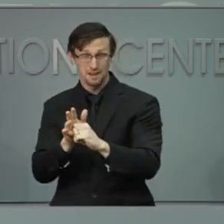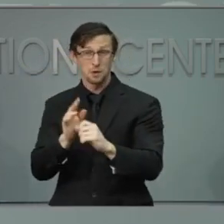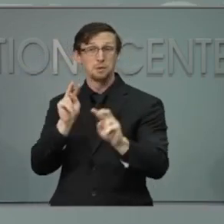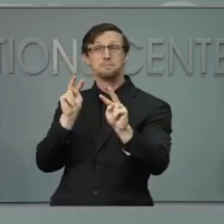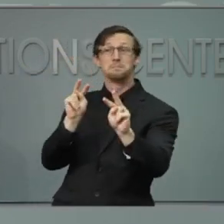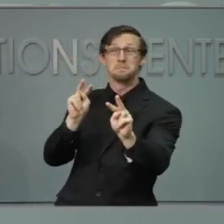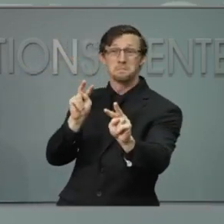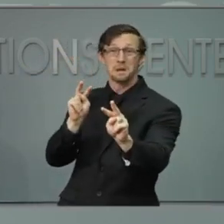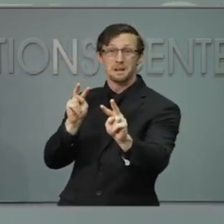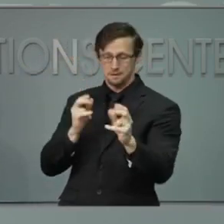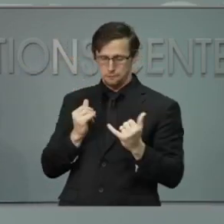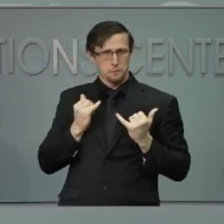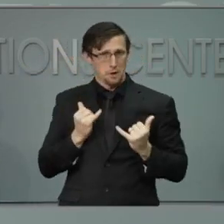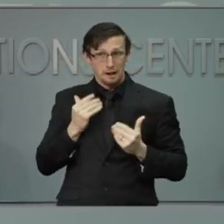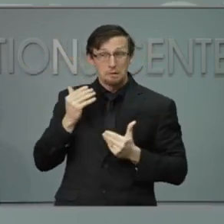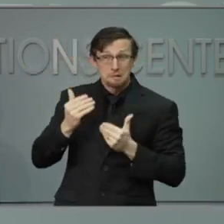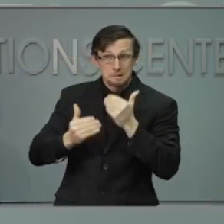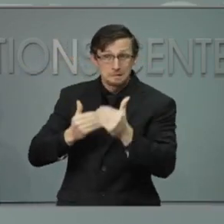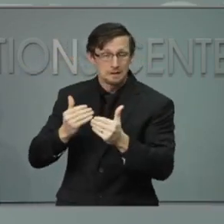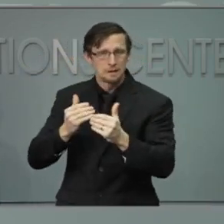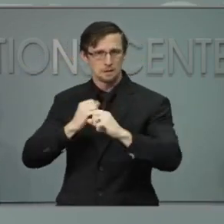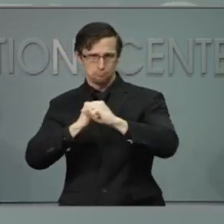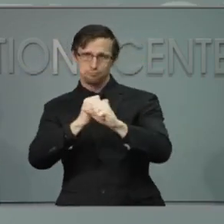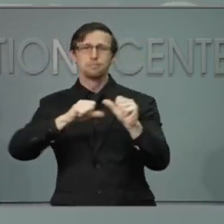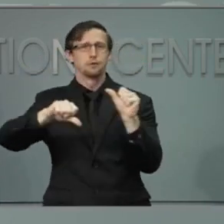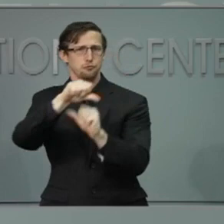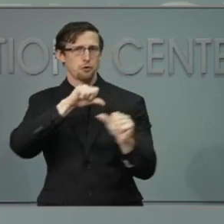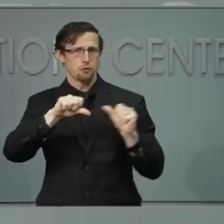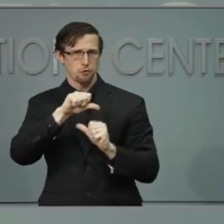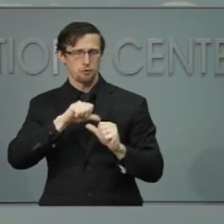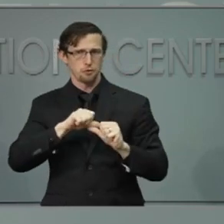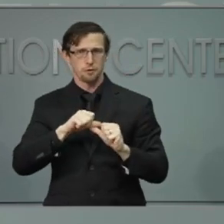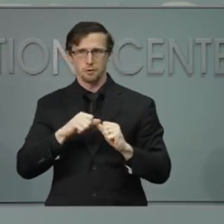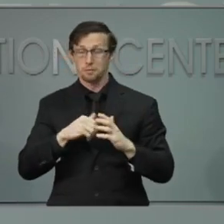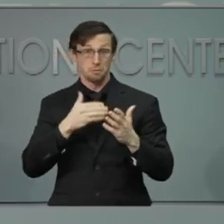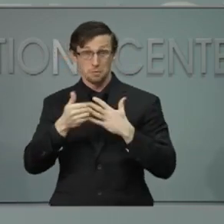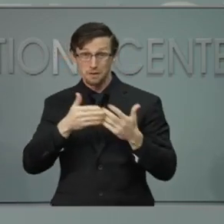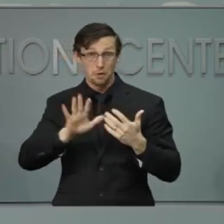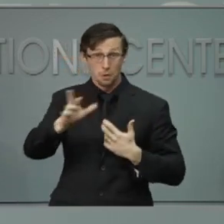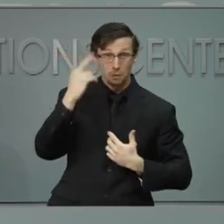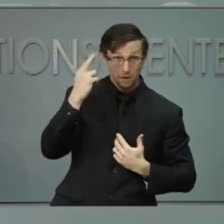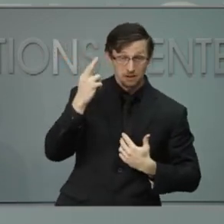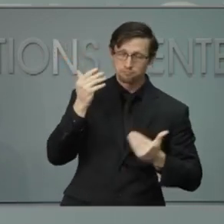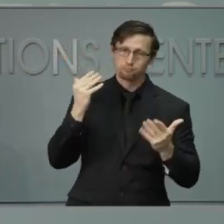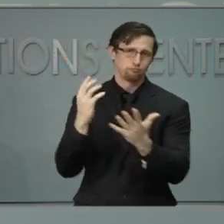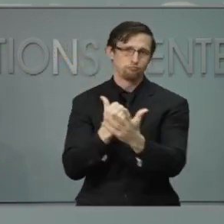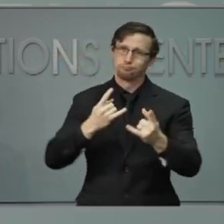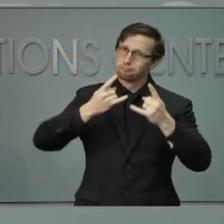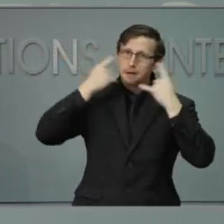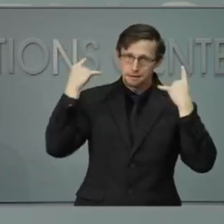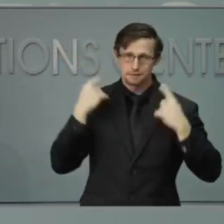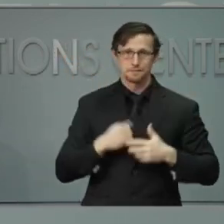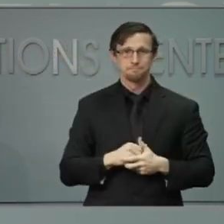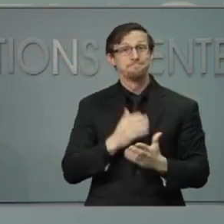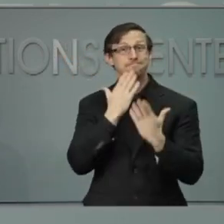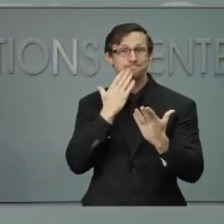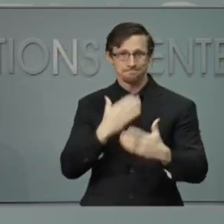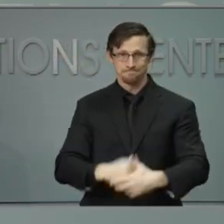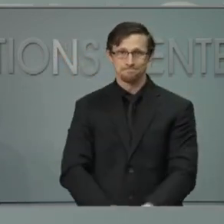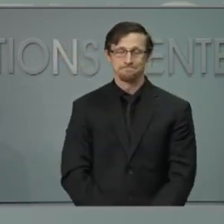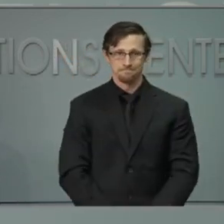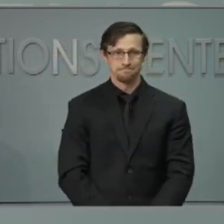I know we can do our part to protect each other. Whatever your reason, get behind the mask. Thank you.